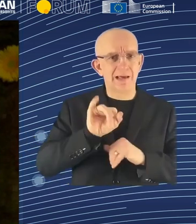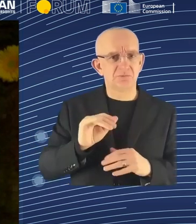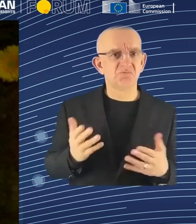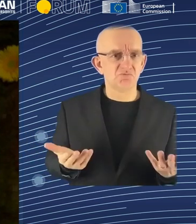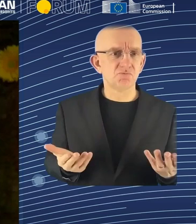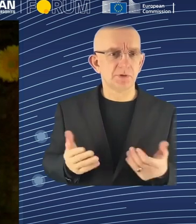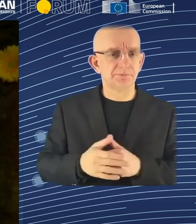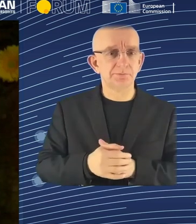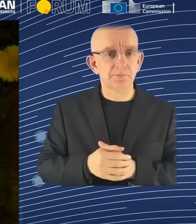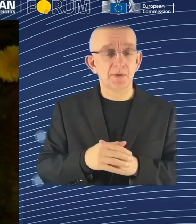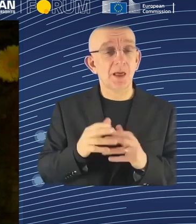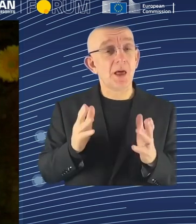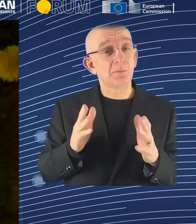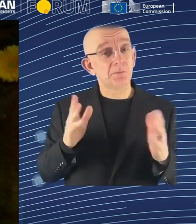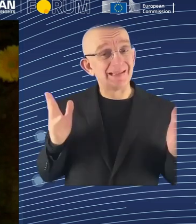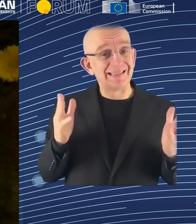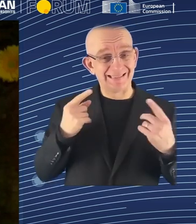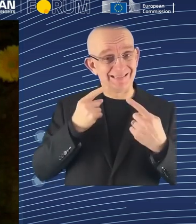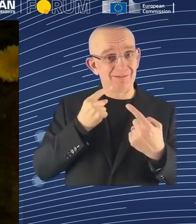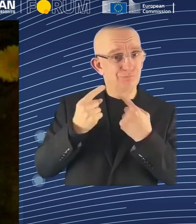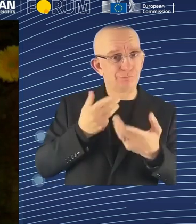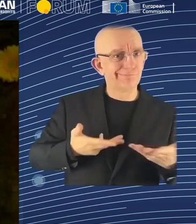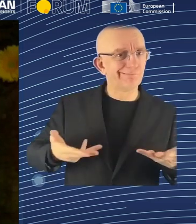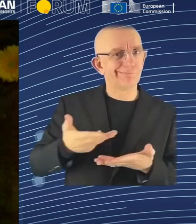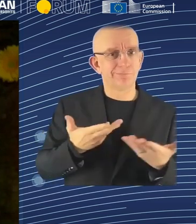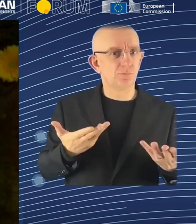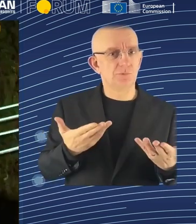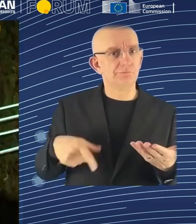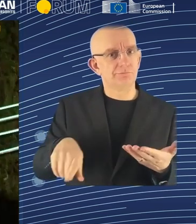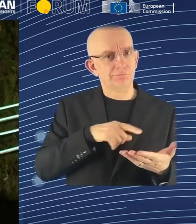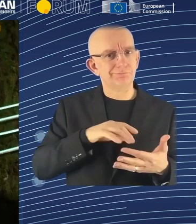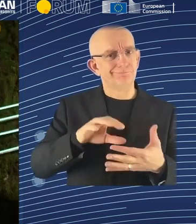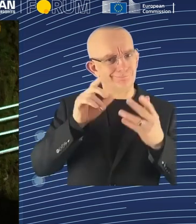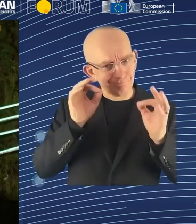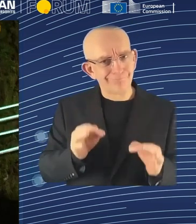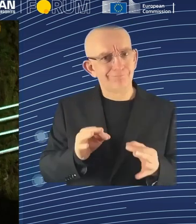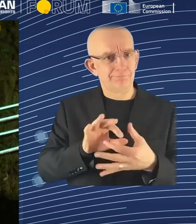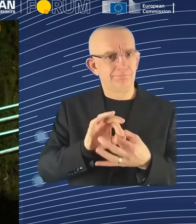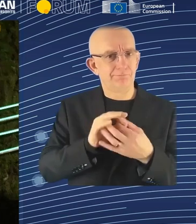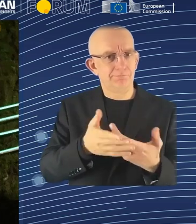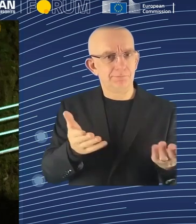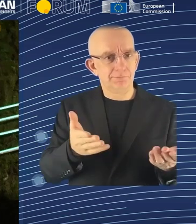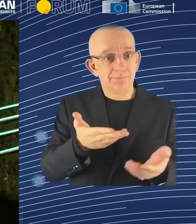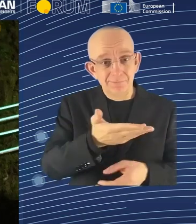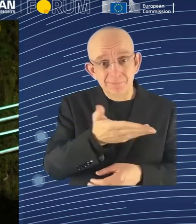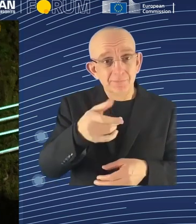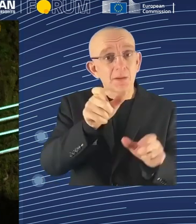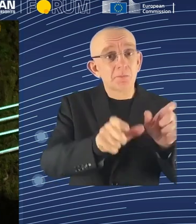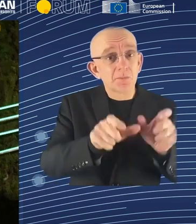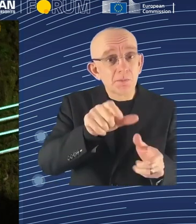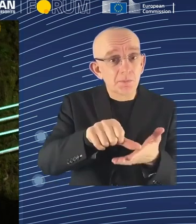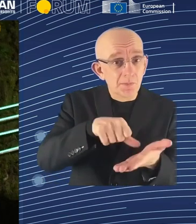customers and our own staff people. We make some digital talks,